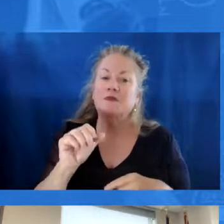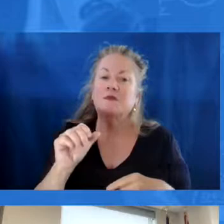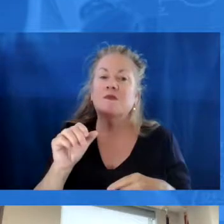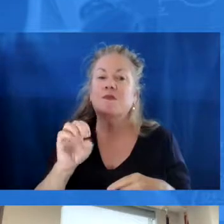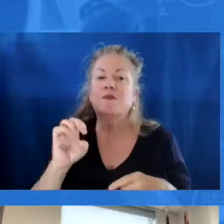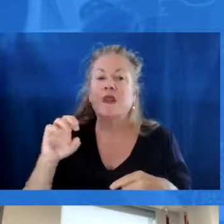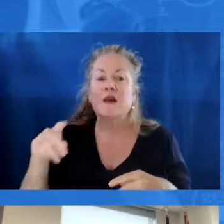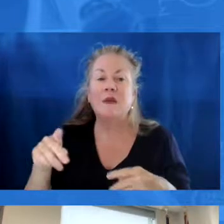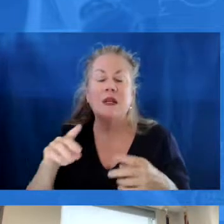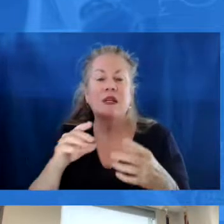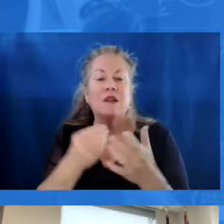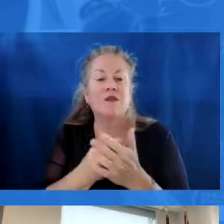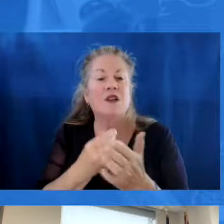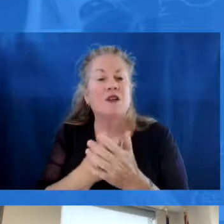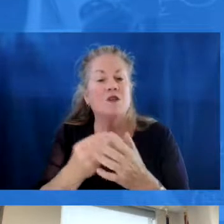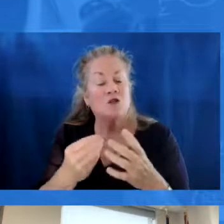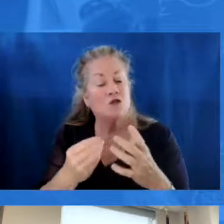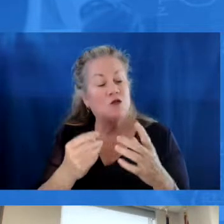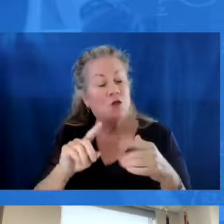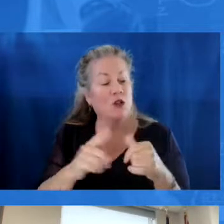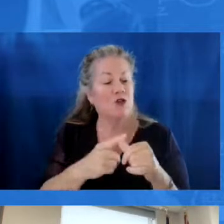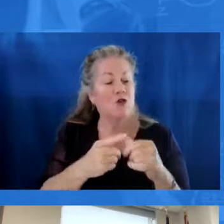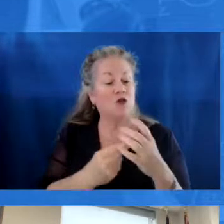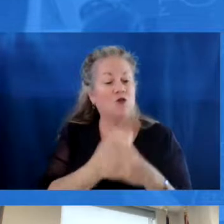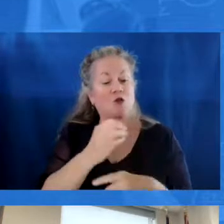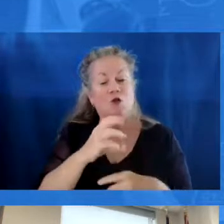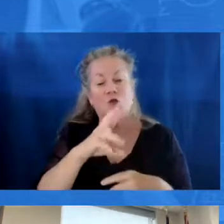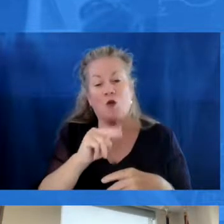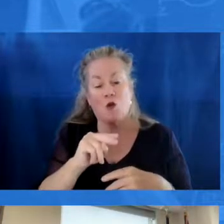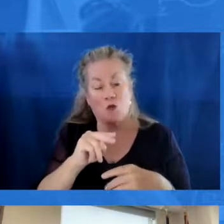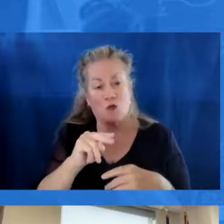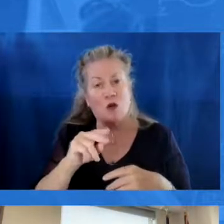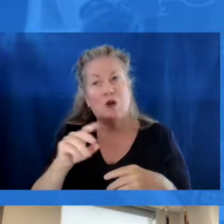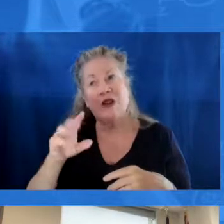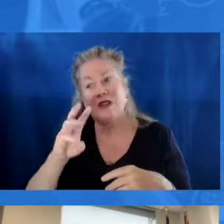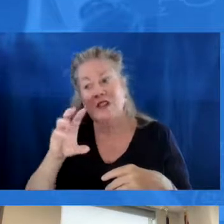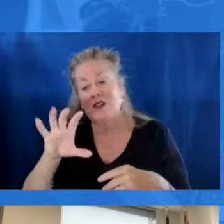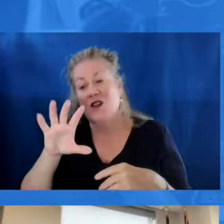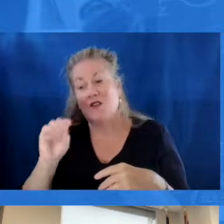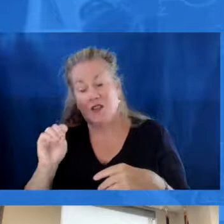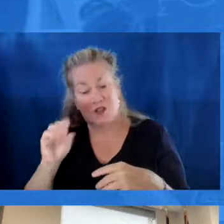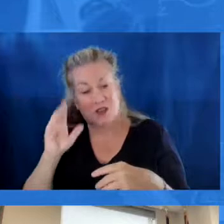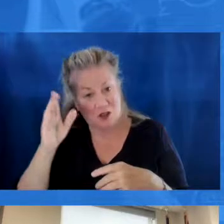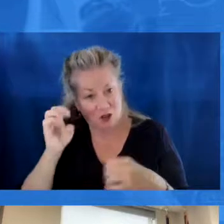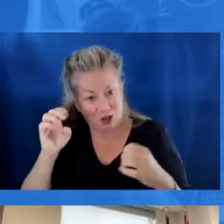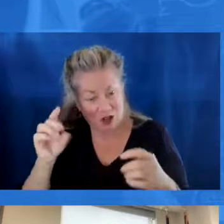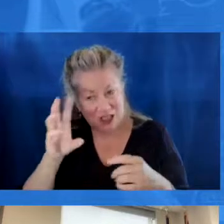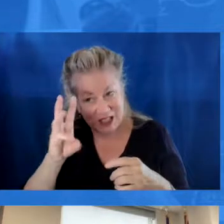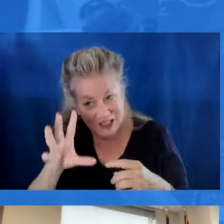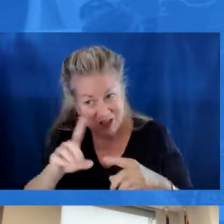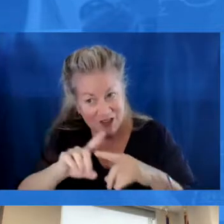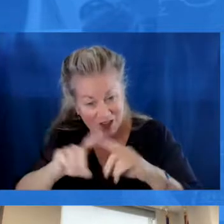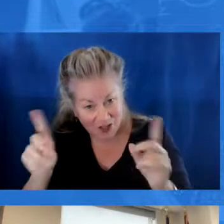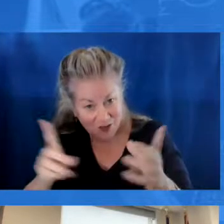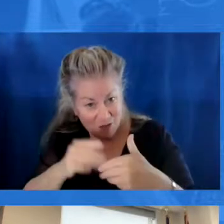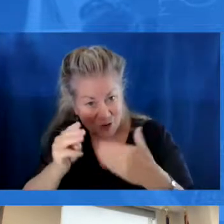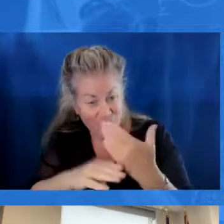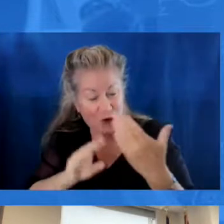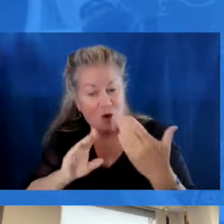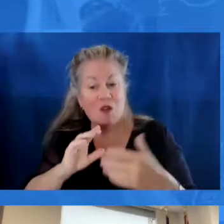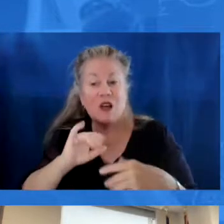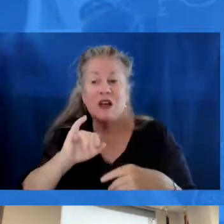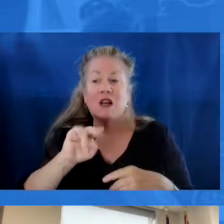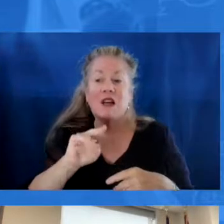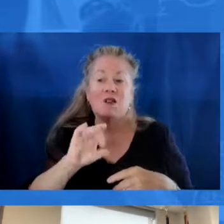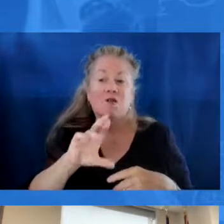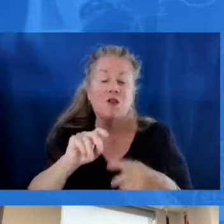funds for our original Grow Your Own programs, and right now we have 650 future educators in 65 programs. And all